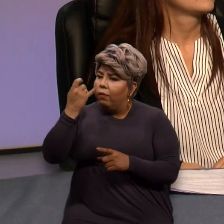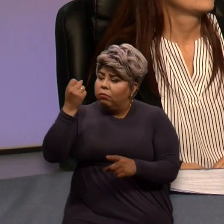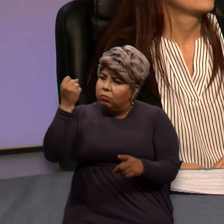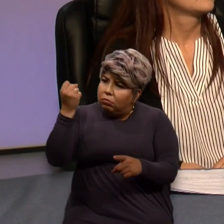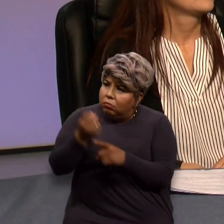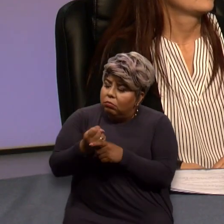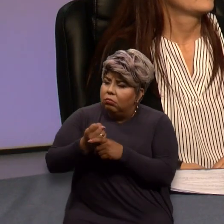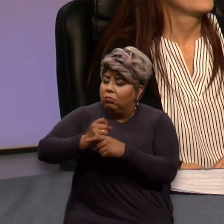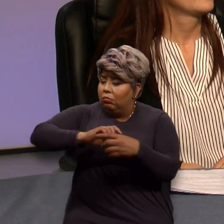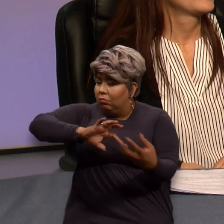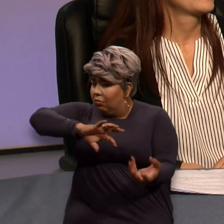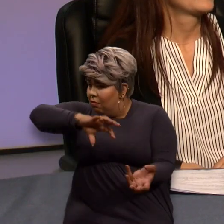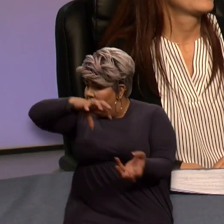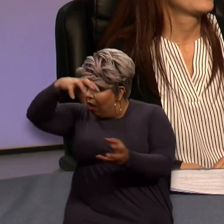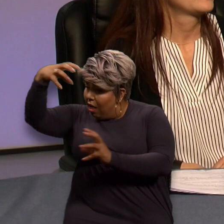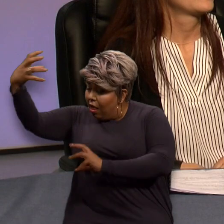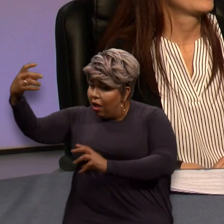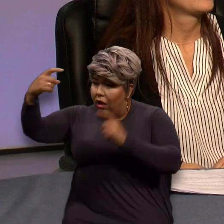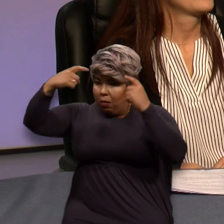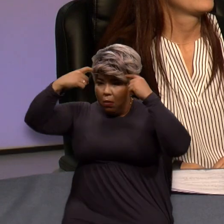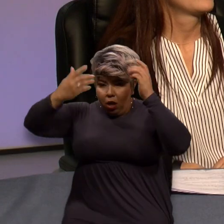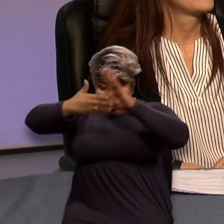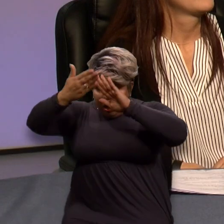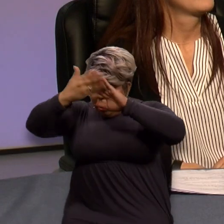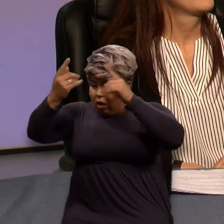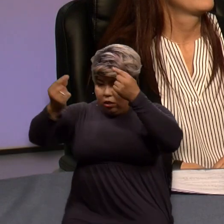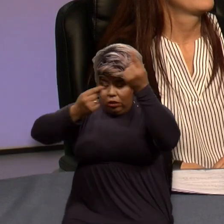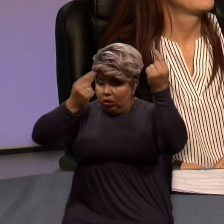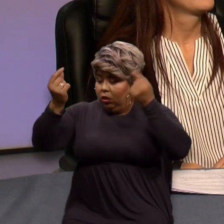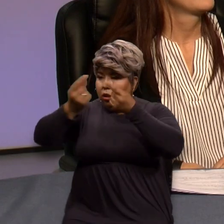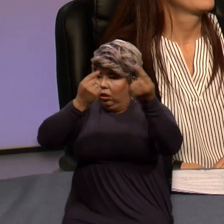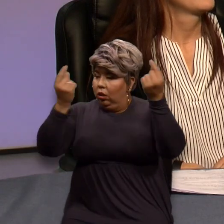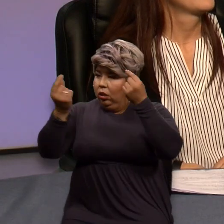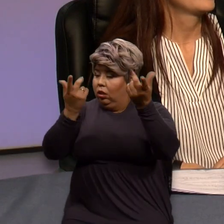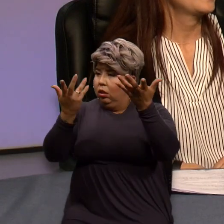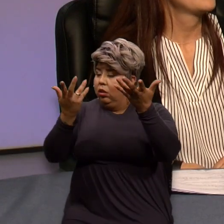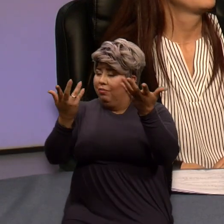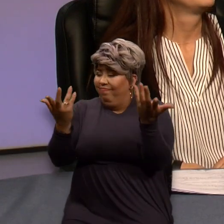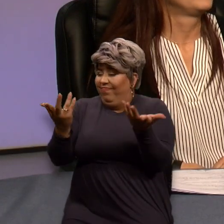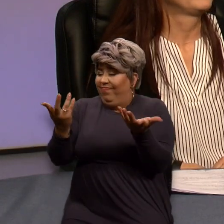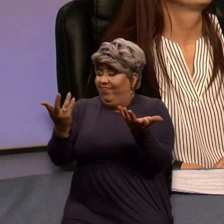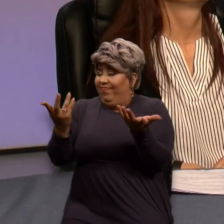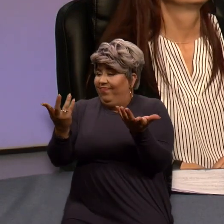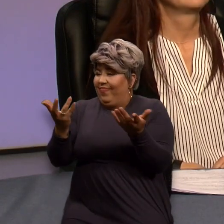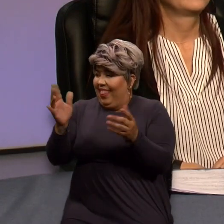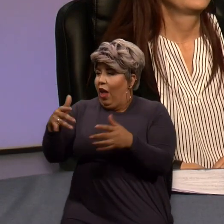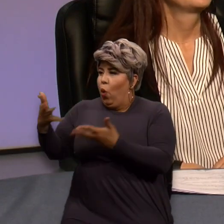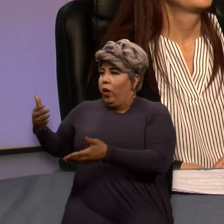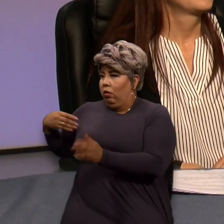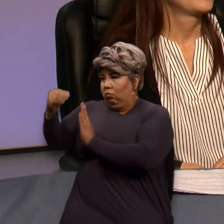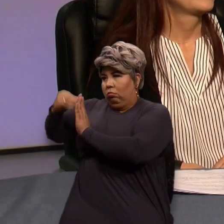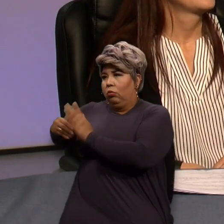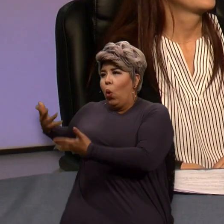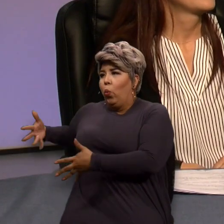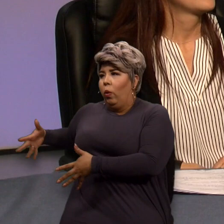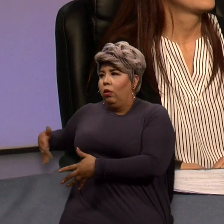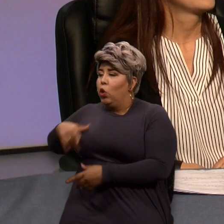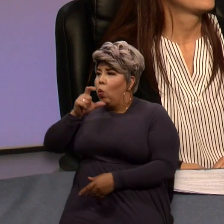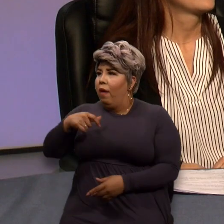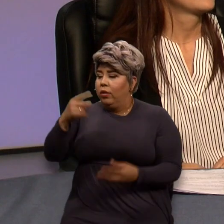to really be chaotic and when your brain's trying to process everything, this is vital information that's documented beforehand,